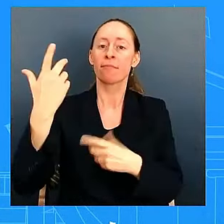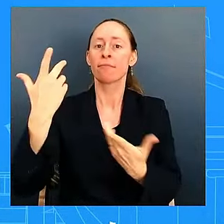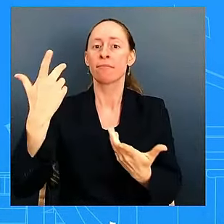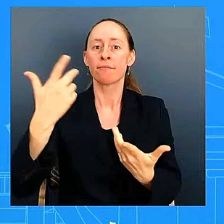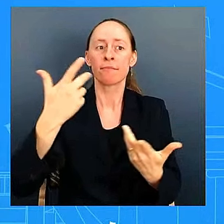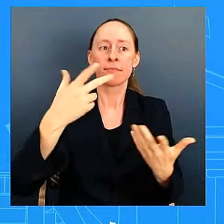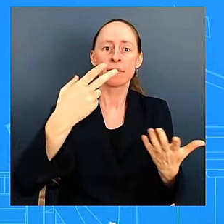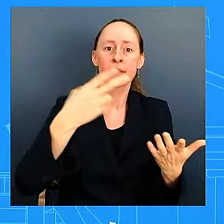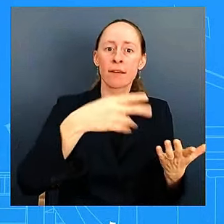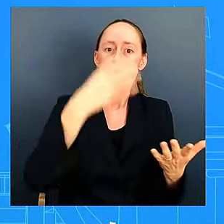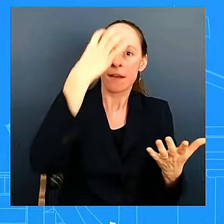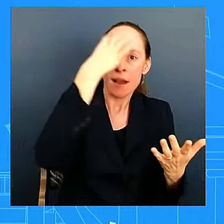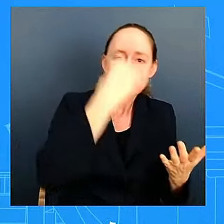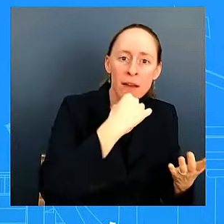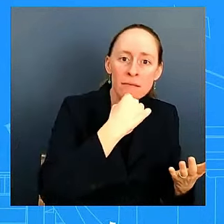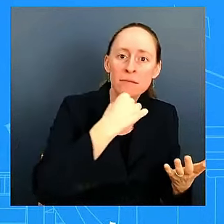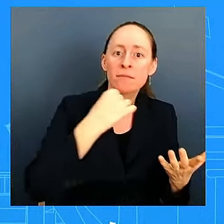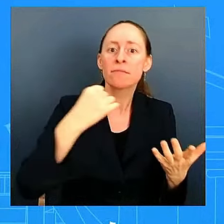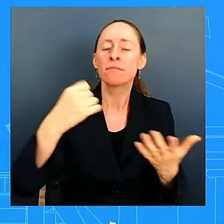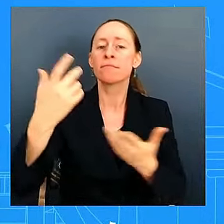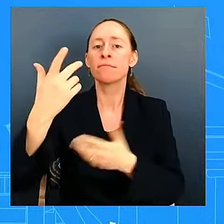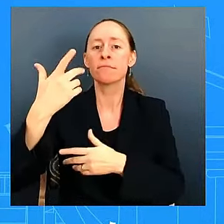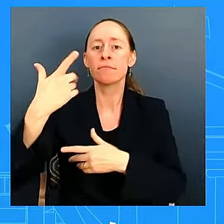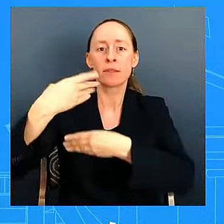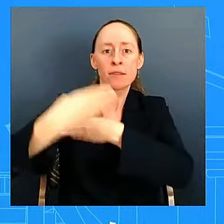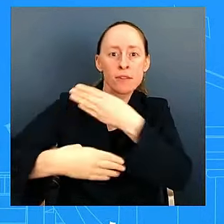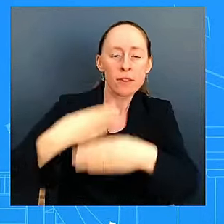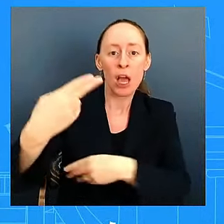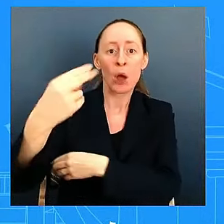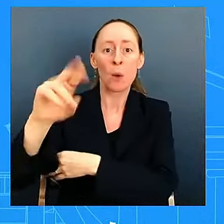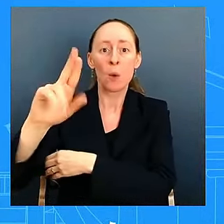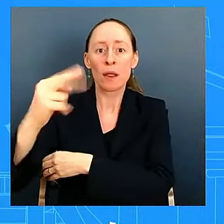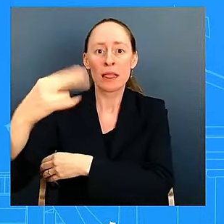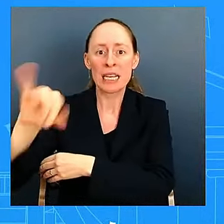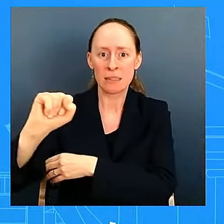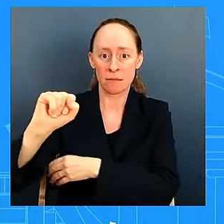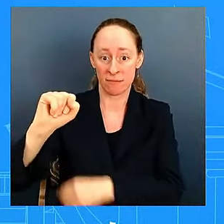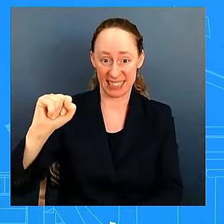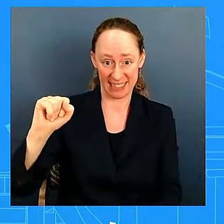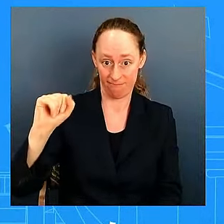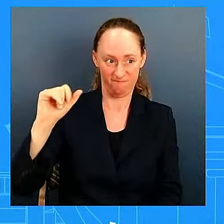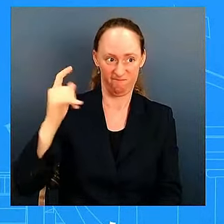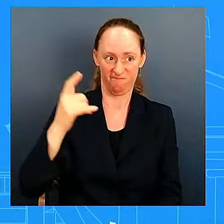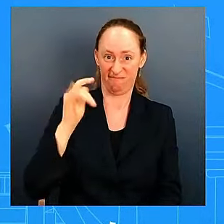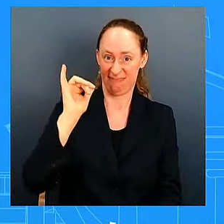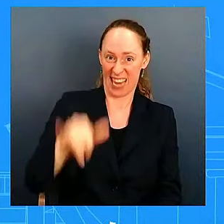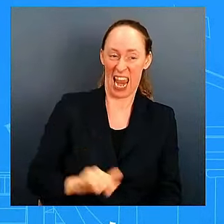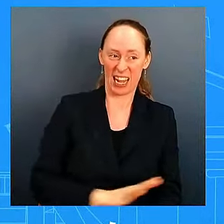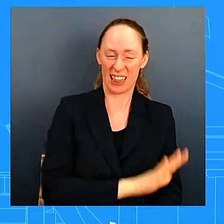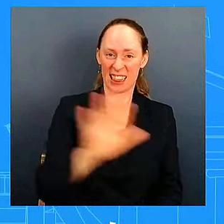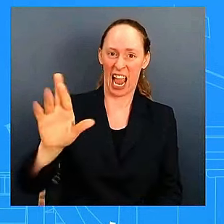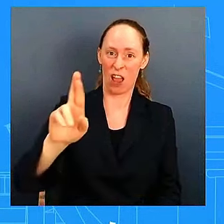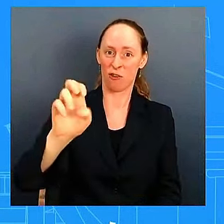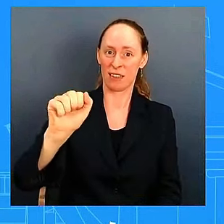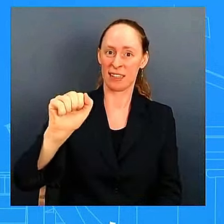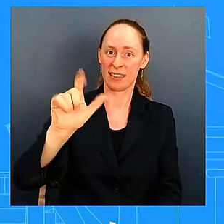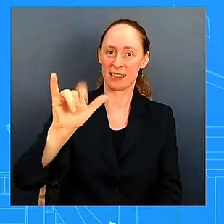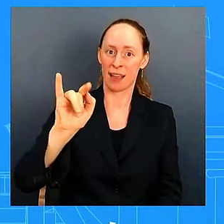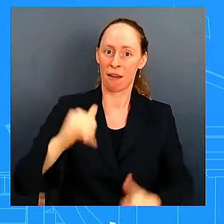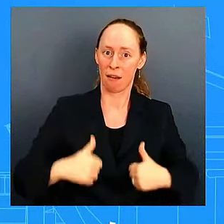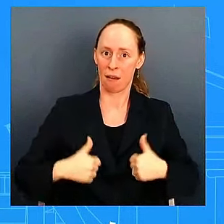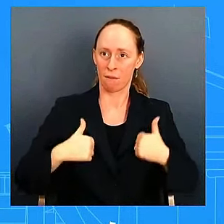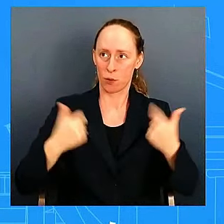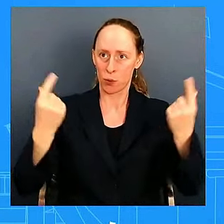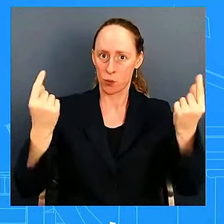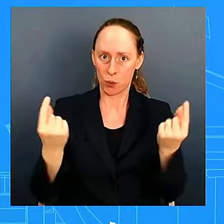and that's what we have been very clear about making sure that our security that we um support